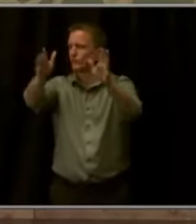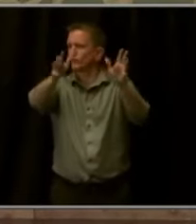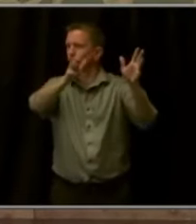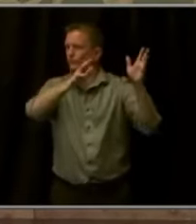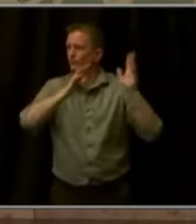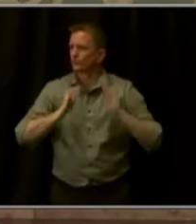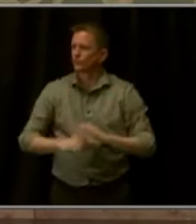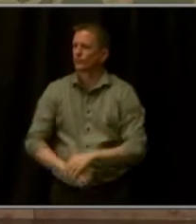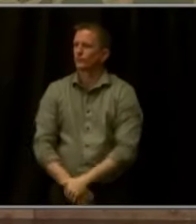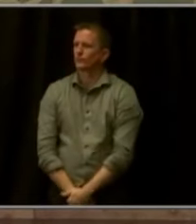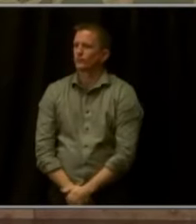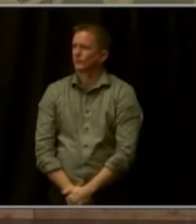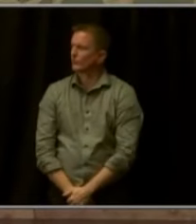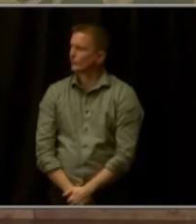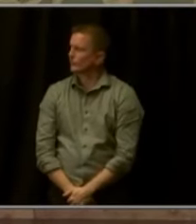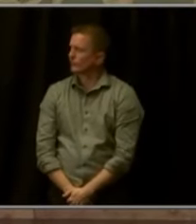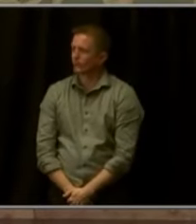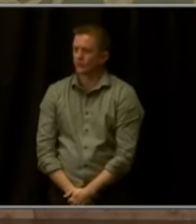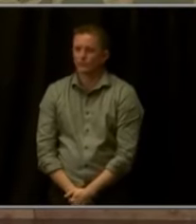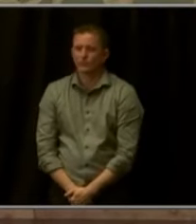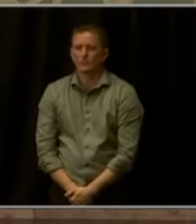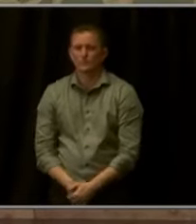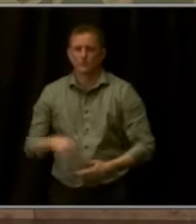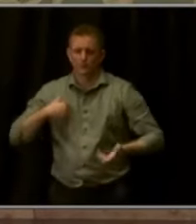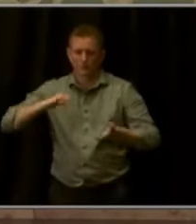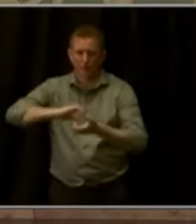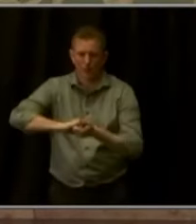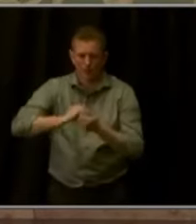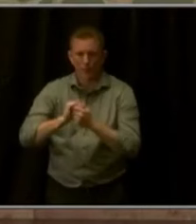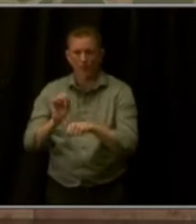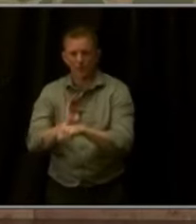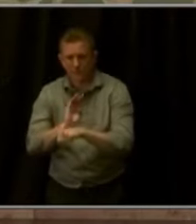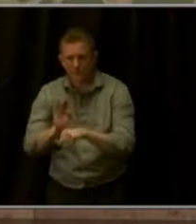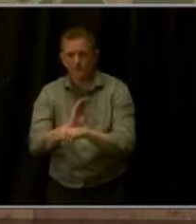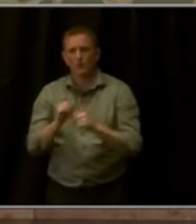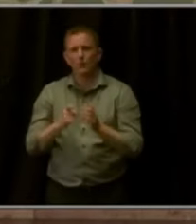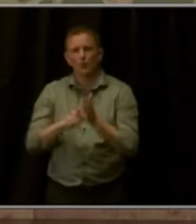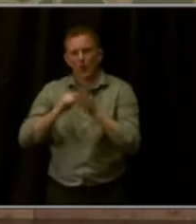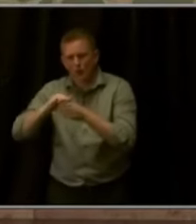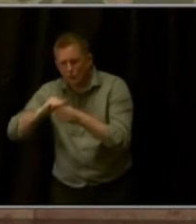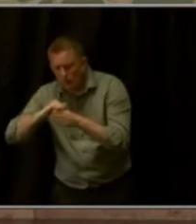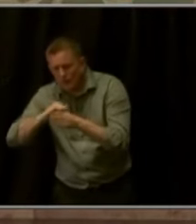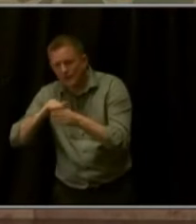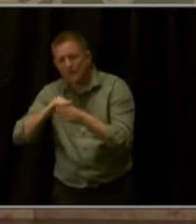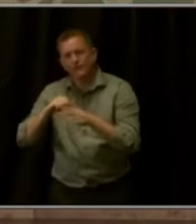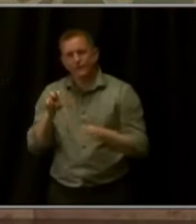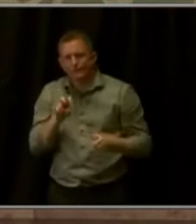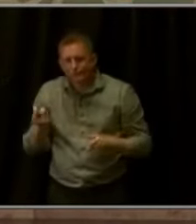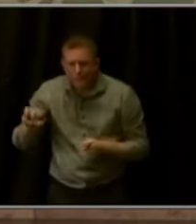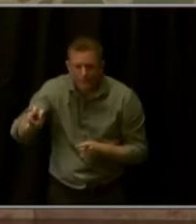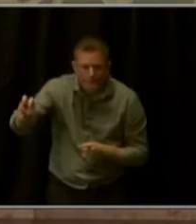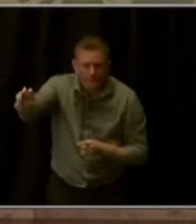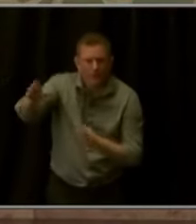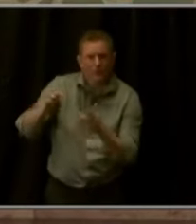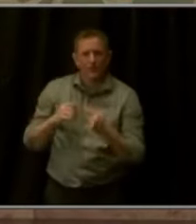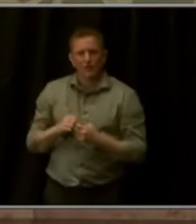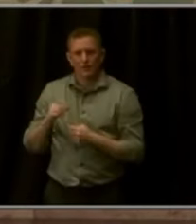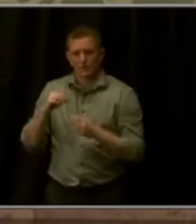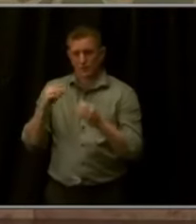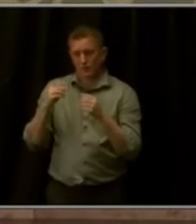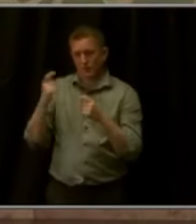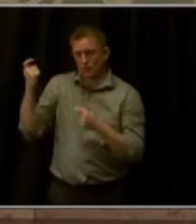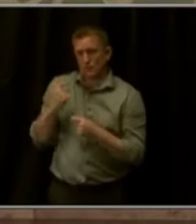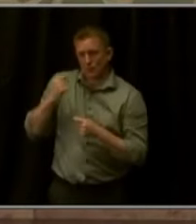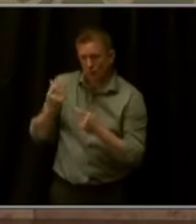We've also partnered with businesses to develop needed training pathways. We've created a pilot scholarship program to support innovation in